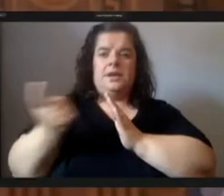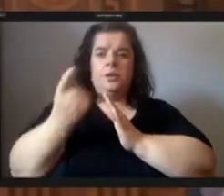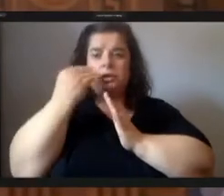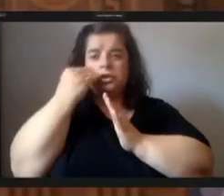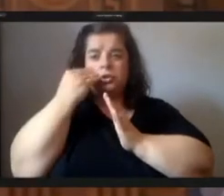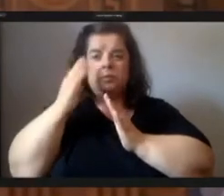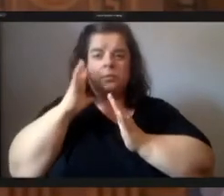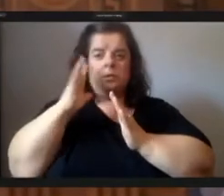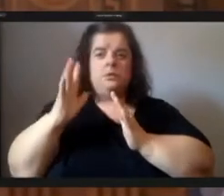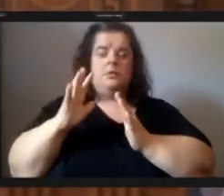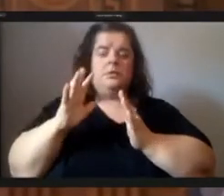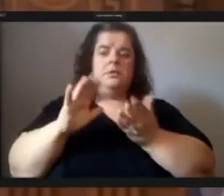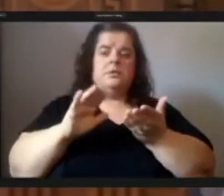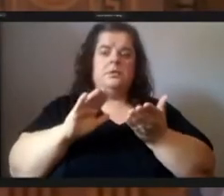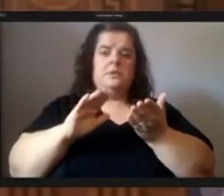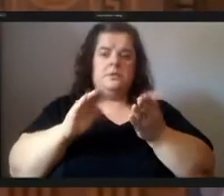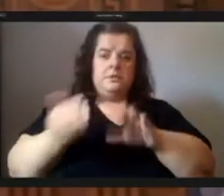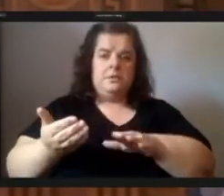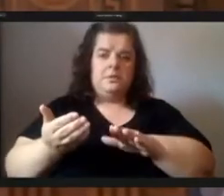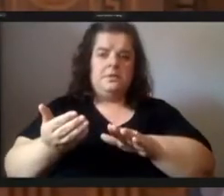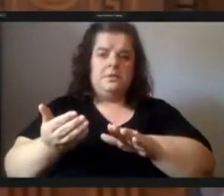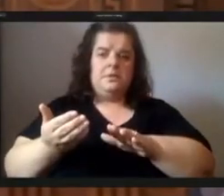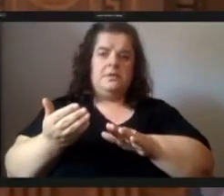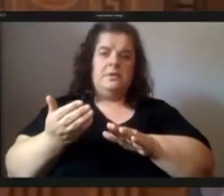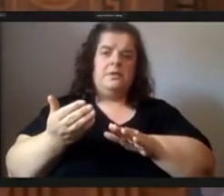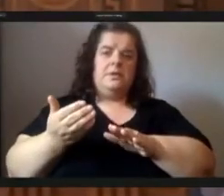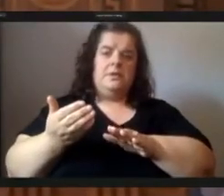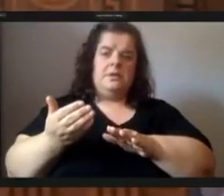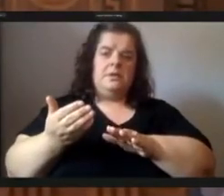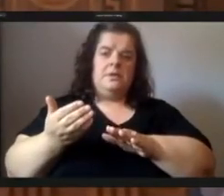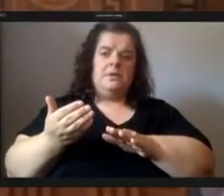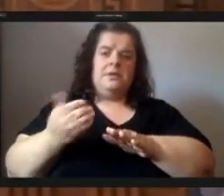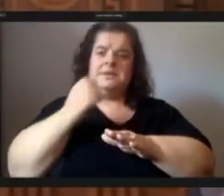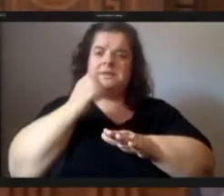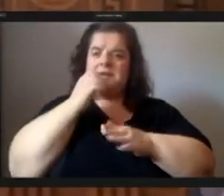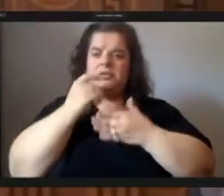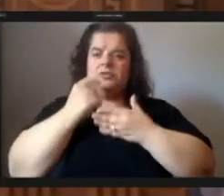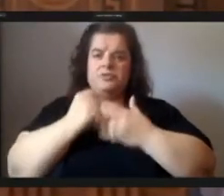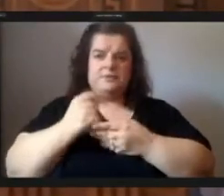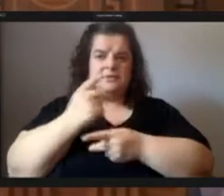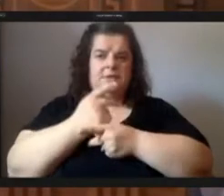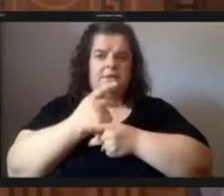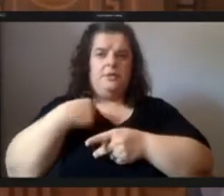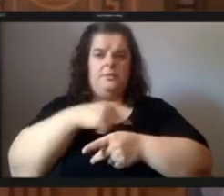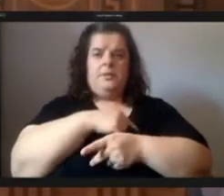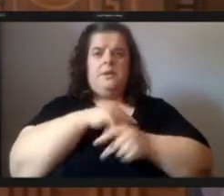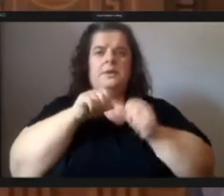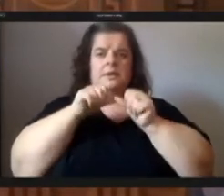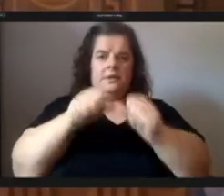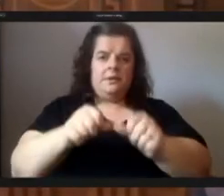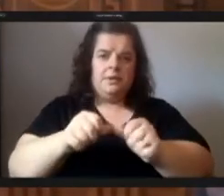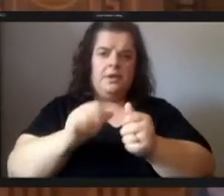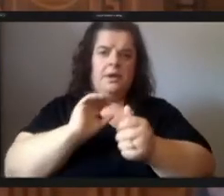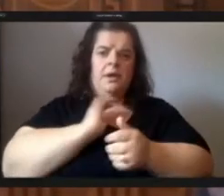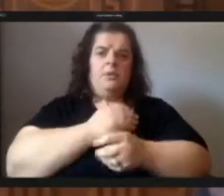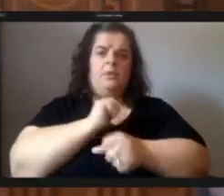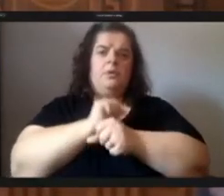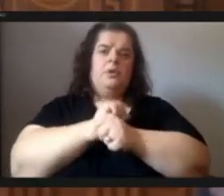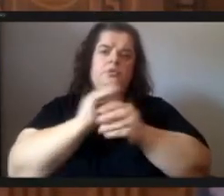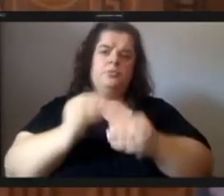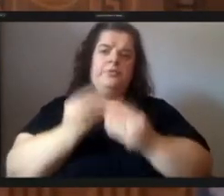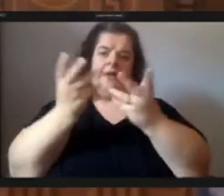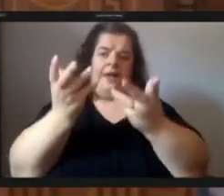diagnosis that couldn't was untreatable but we continued in the work and providing for our community